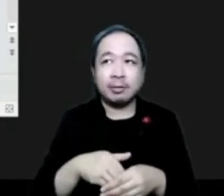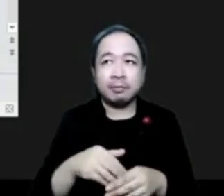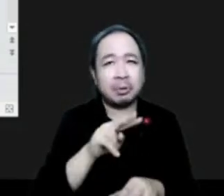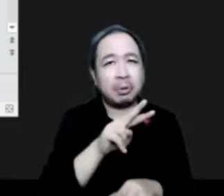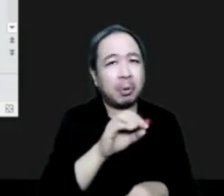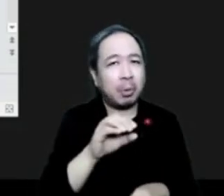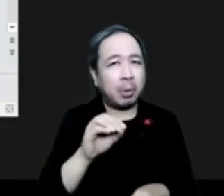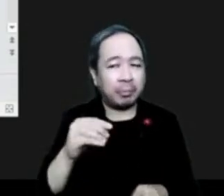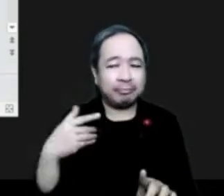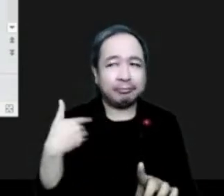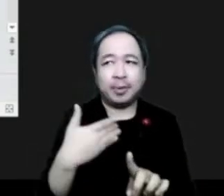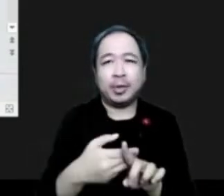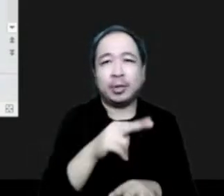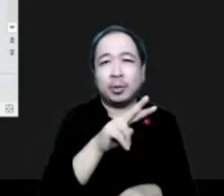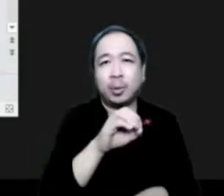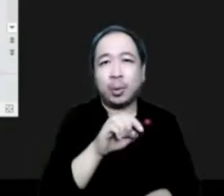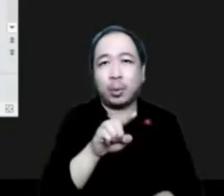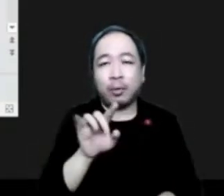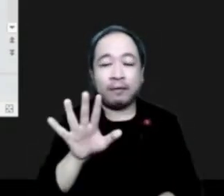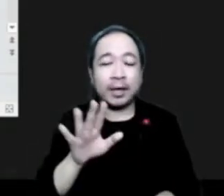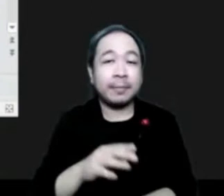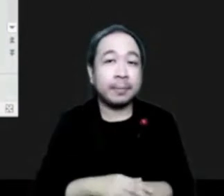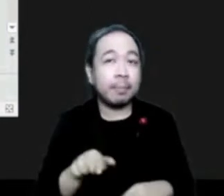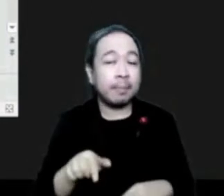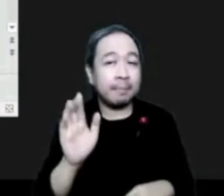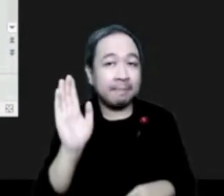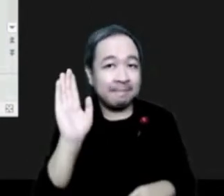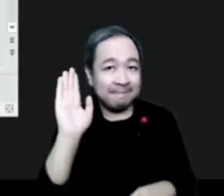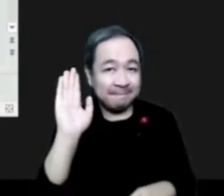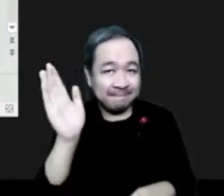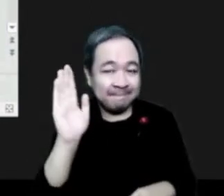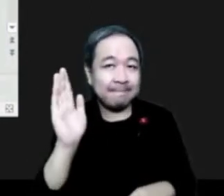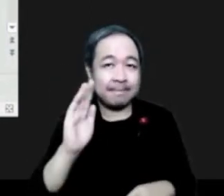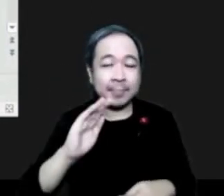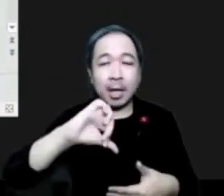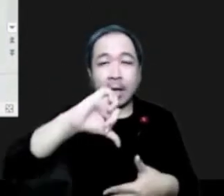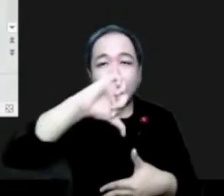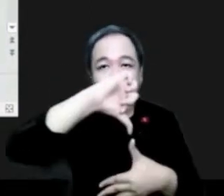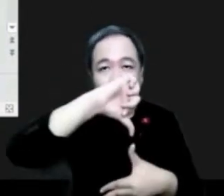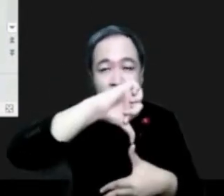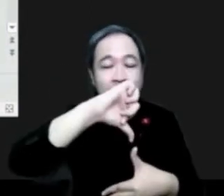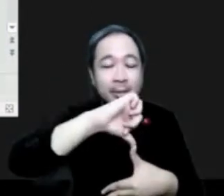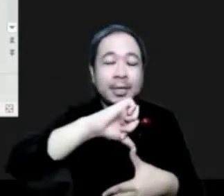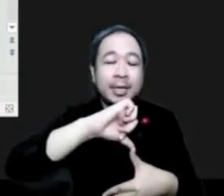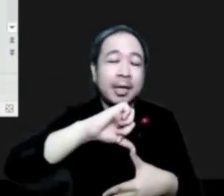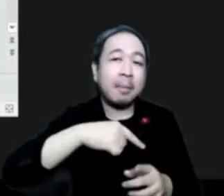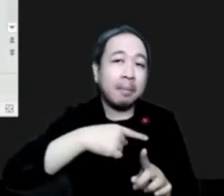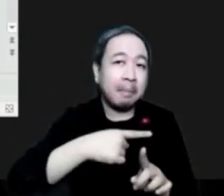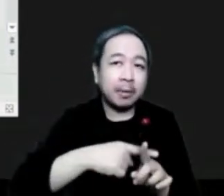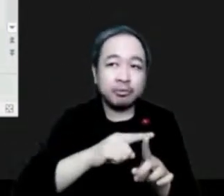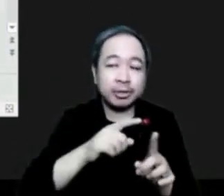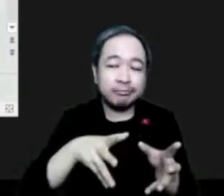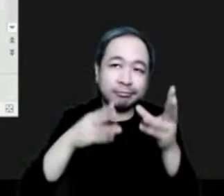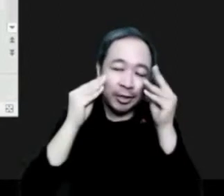She will present the Central America Network on lightning detections, lessons learned and challenges. Berta, bienvenida.